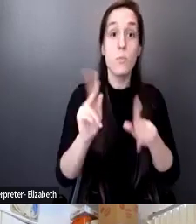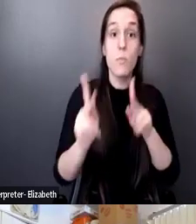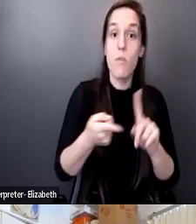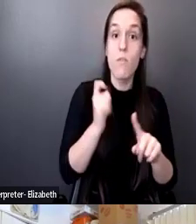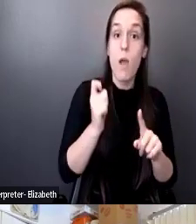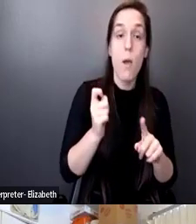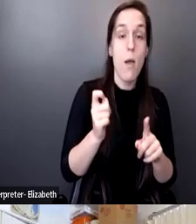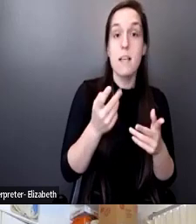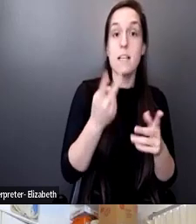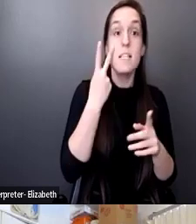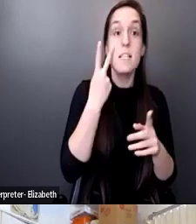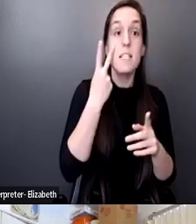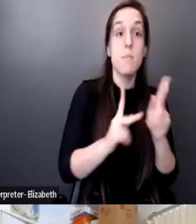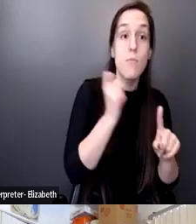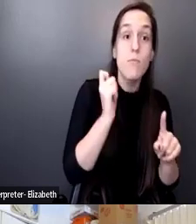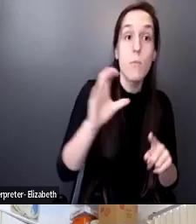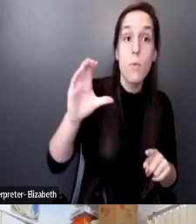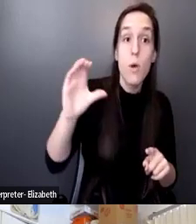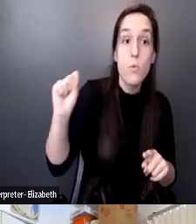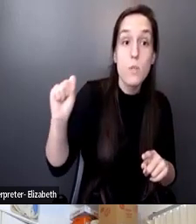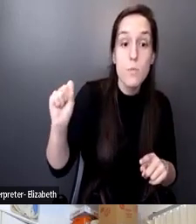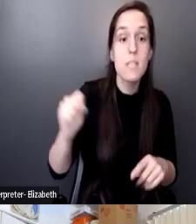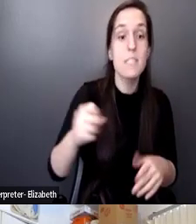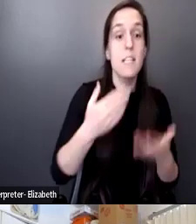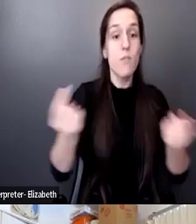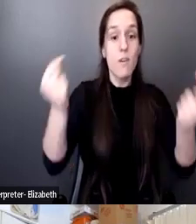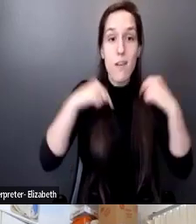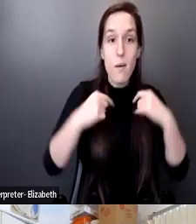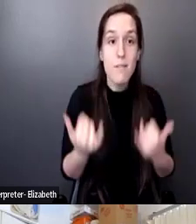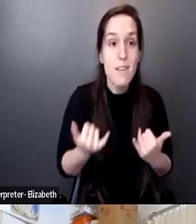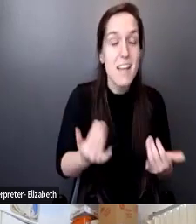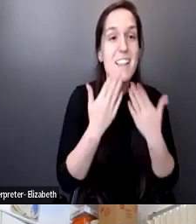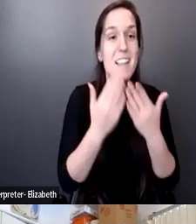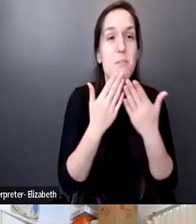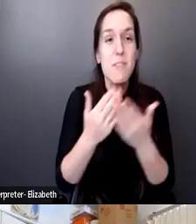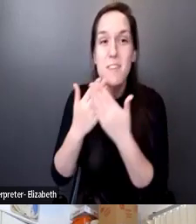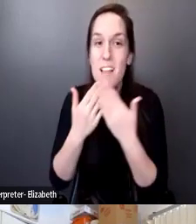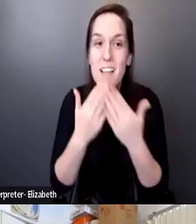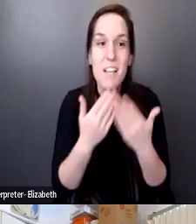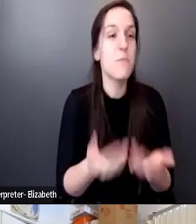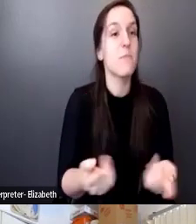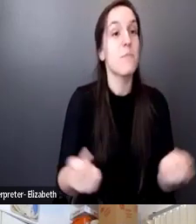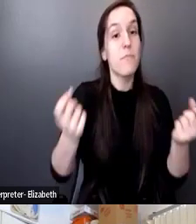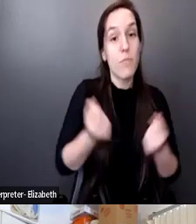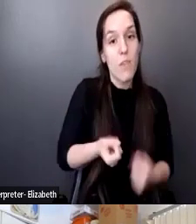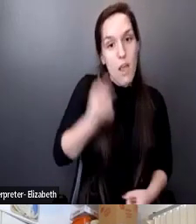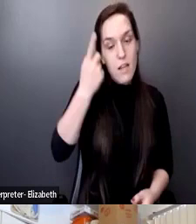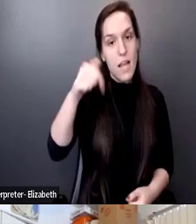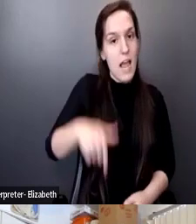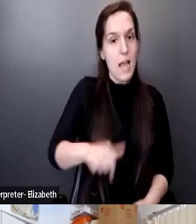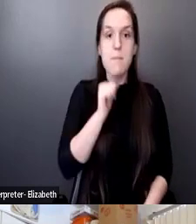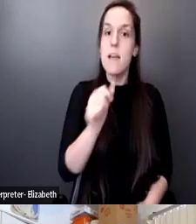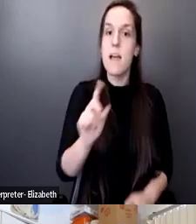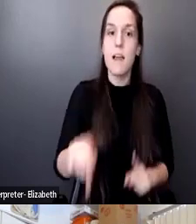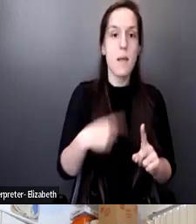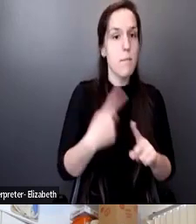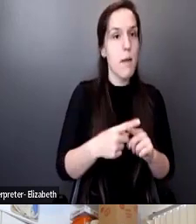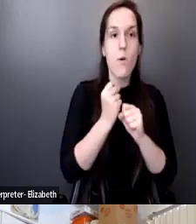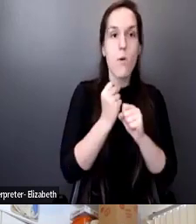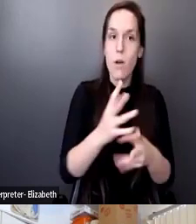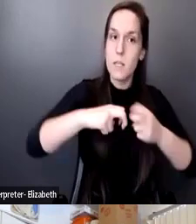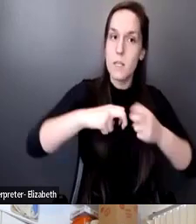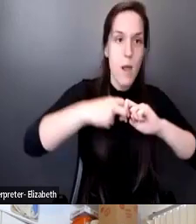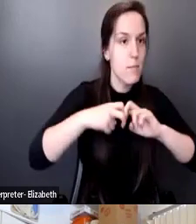Springs. Thank you. Thank you for being here with me. And thank you for understanding that I am not about causing problems.